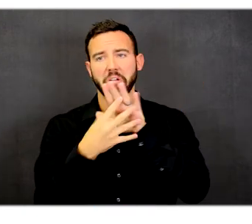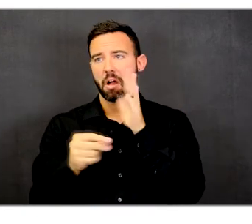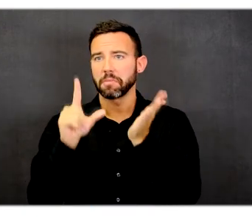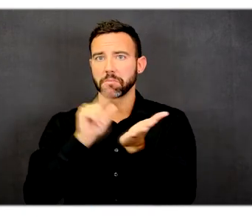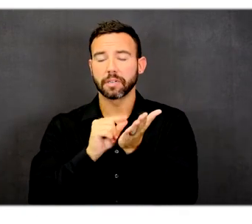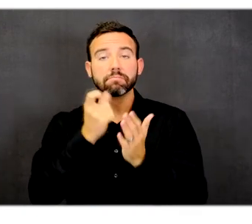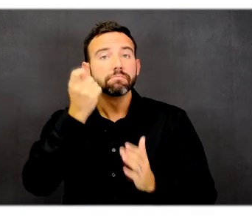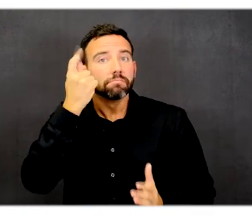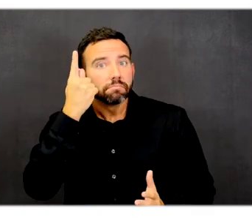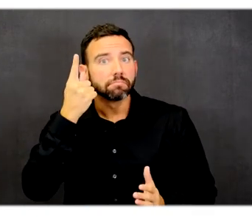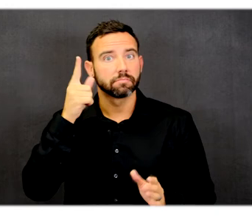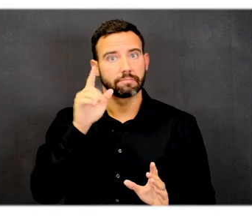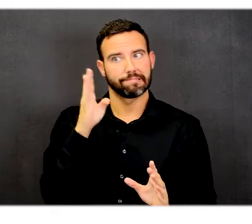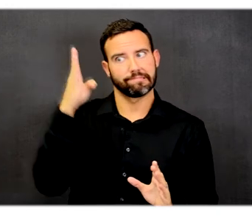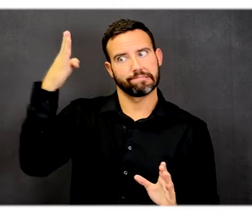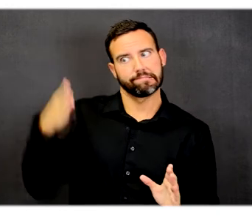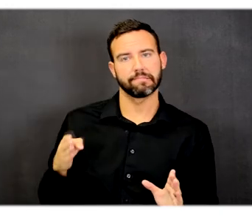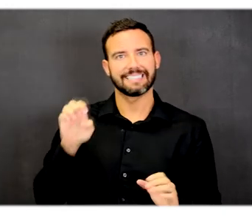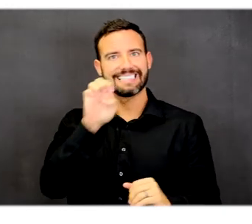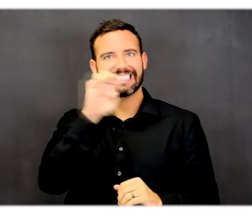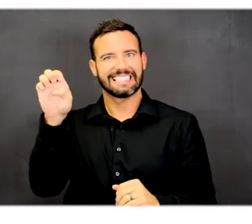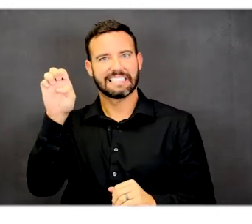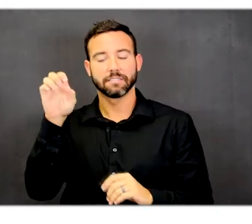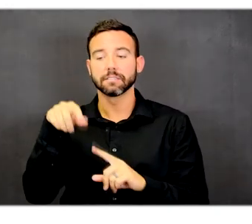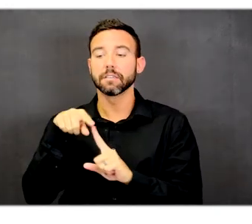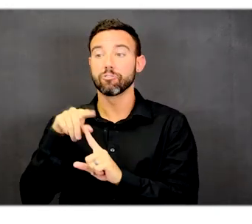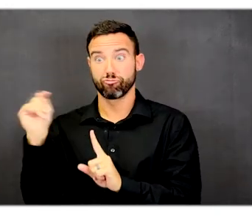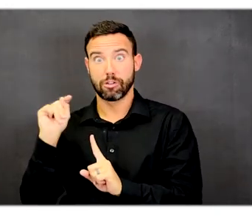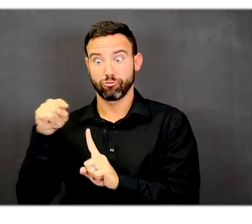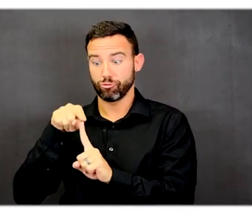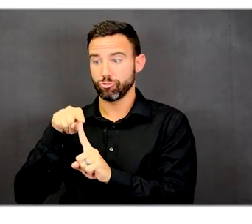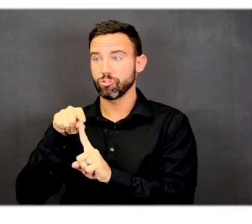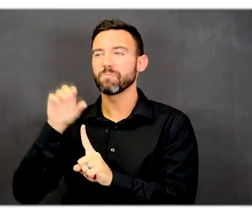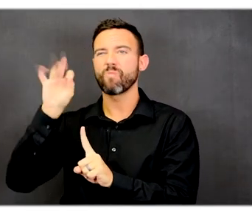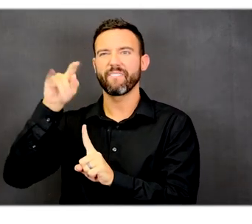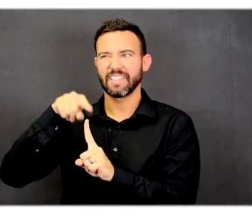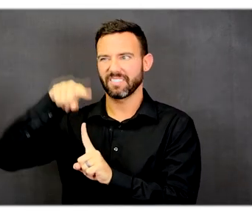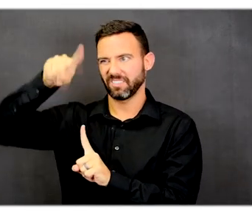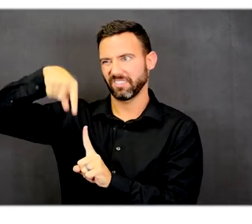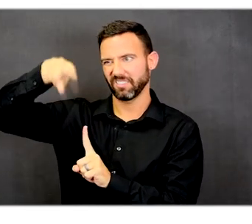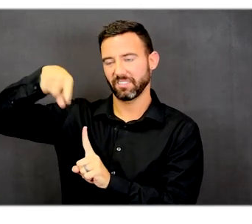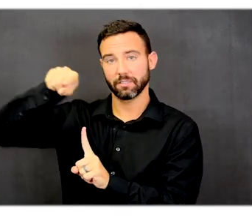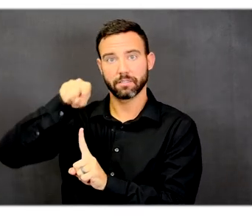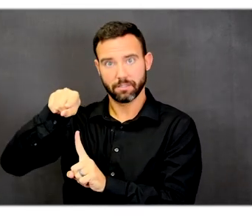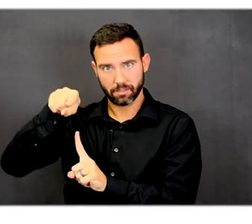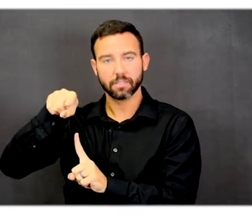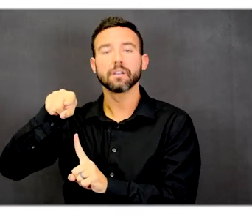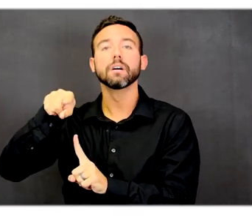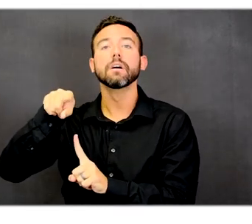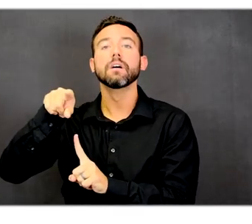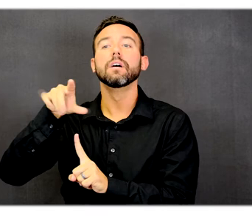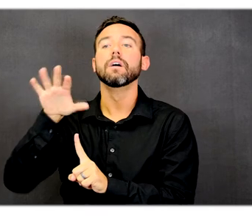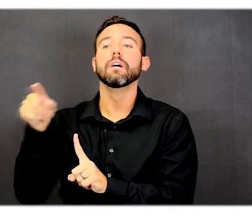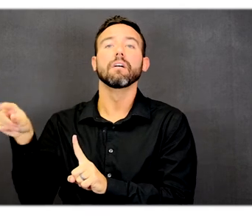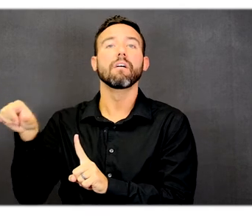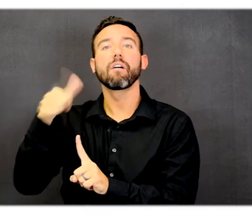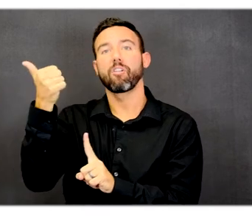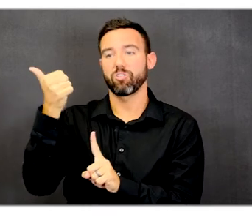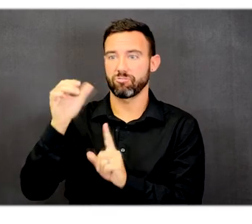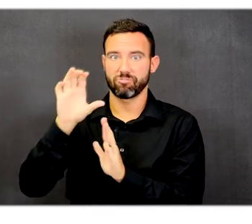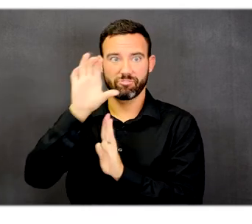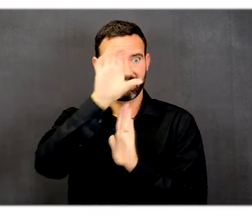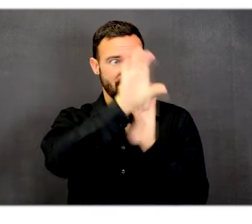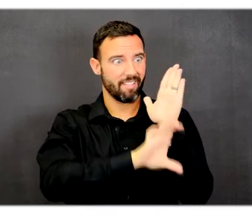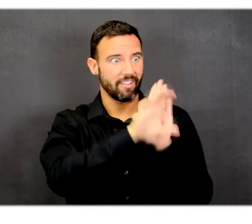east side between the restroom and some of the offices. Behind the bank of elevators is another centralized copying